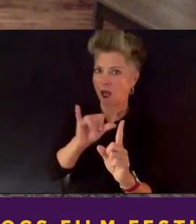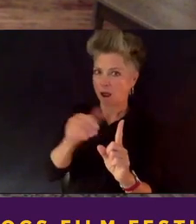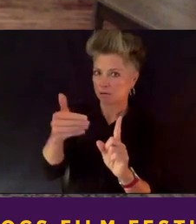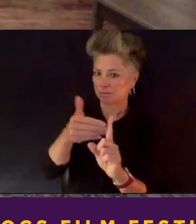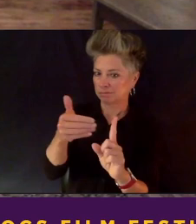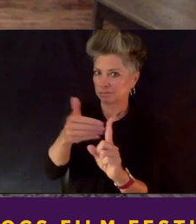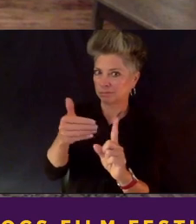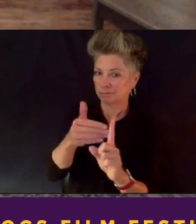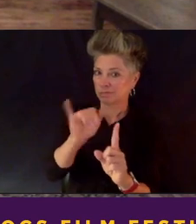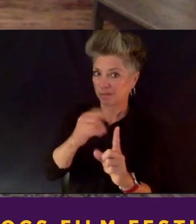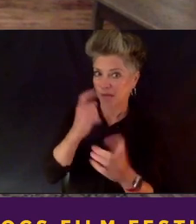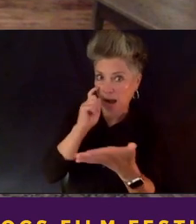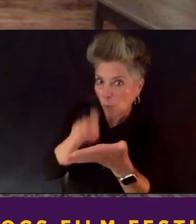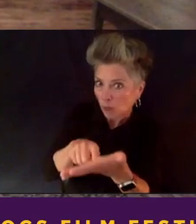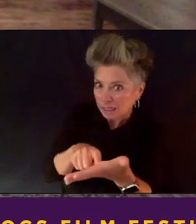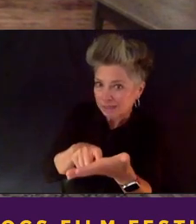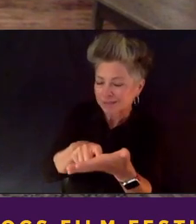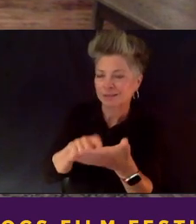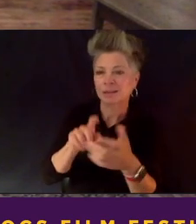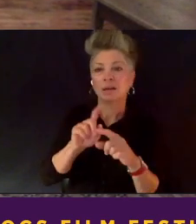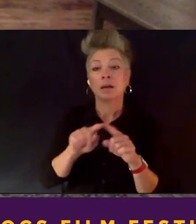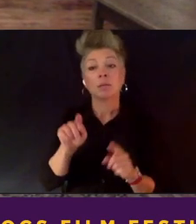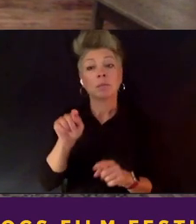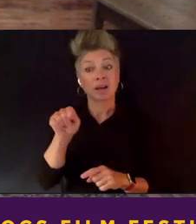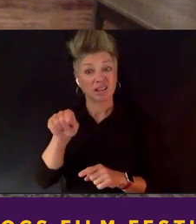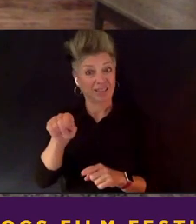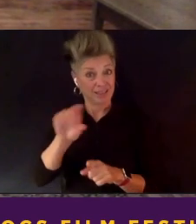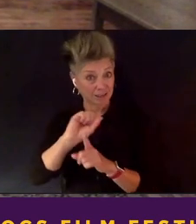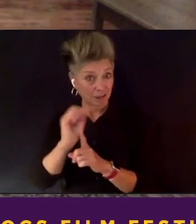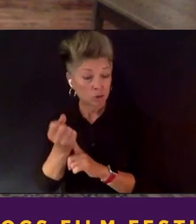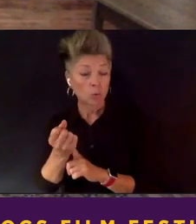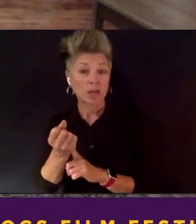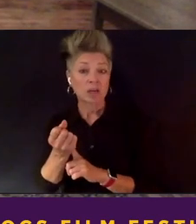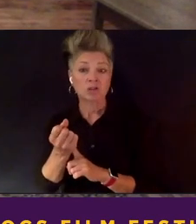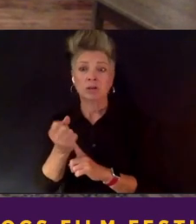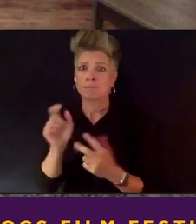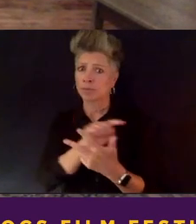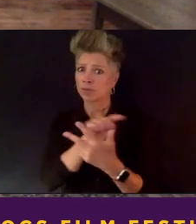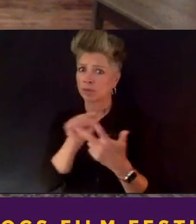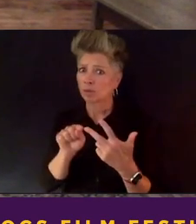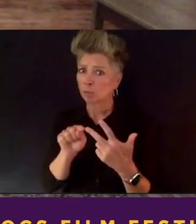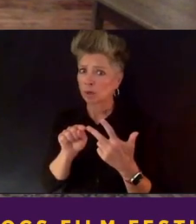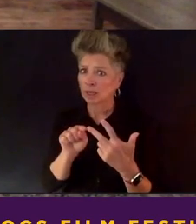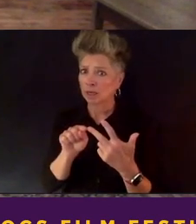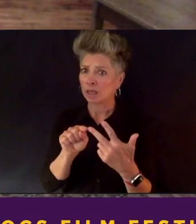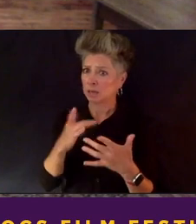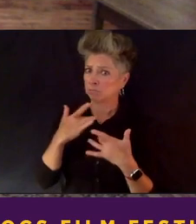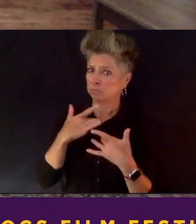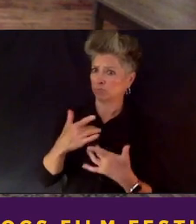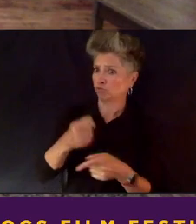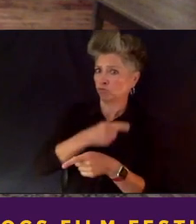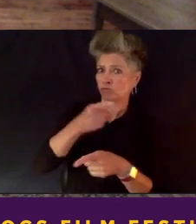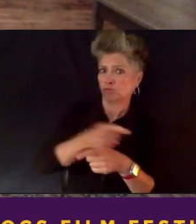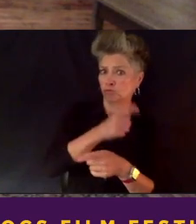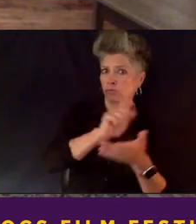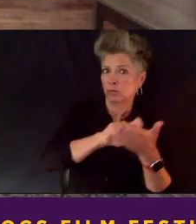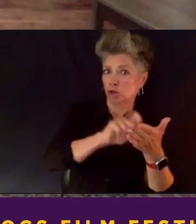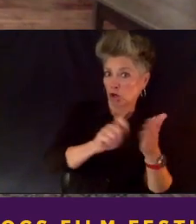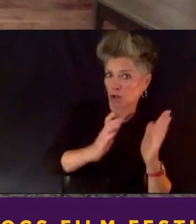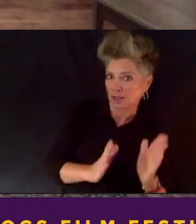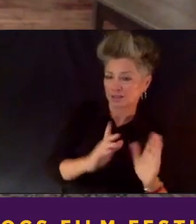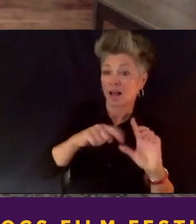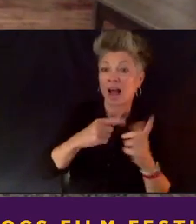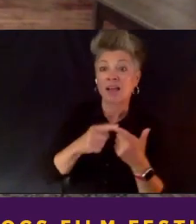But in this case, I think the three conventional journalists and then Sonia added Dee